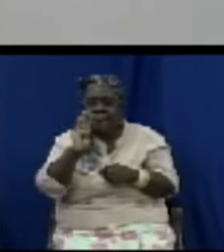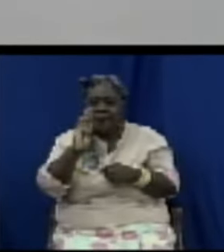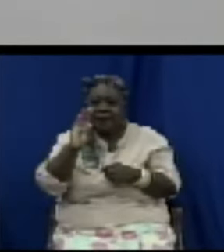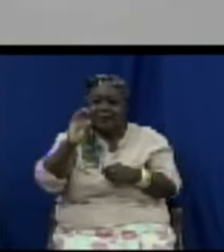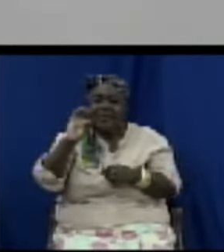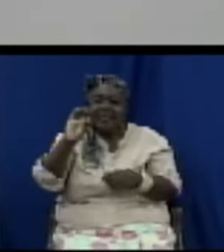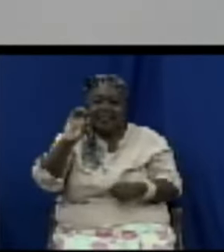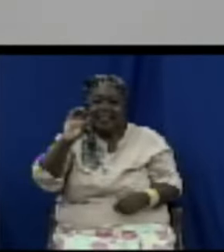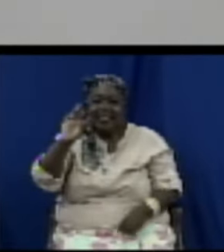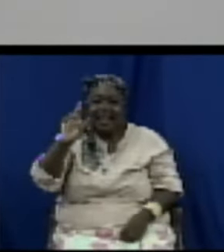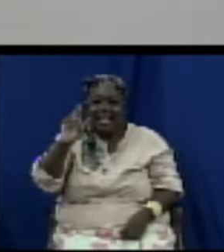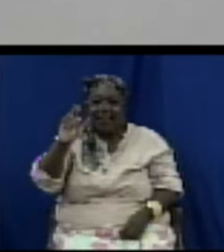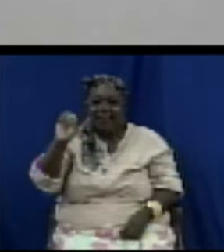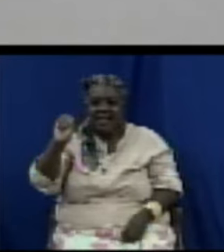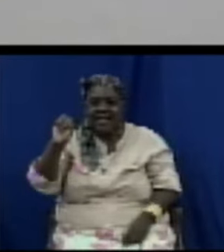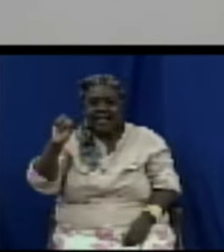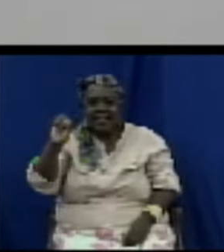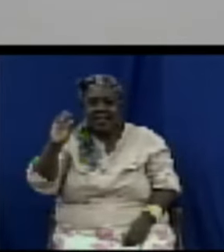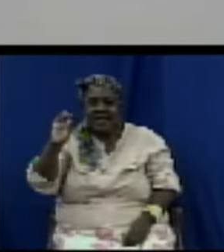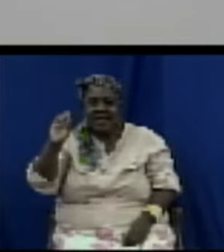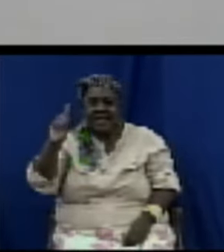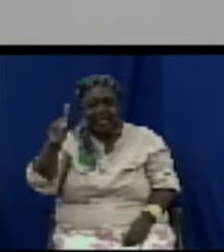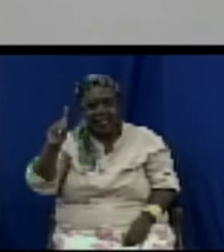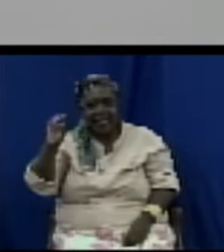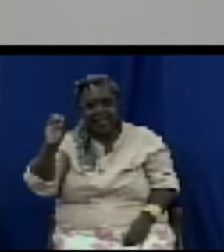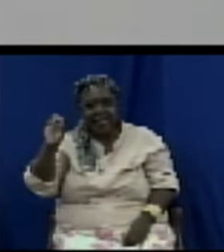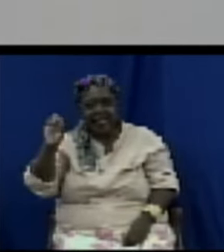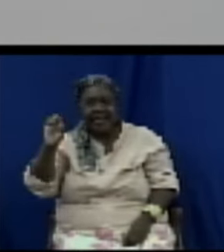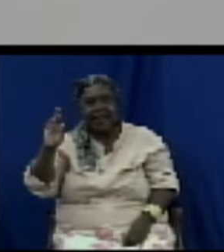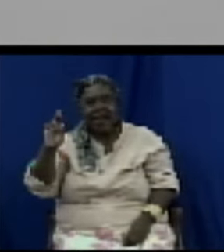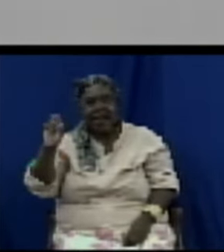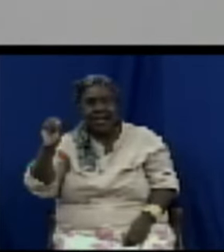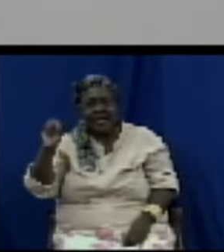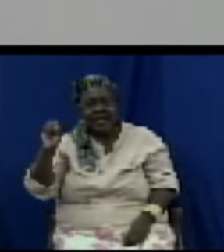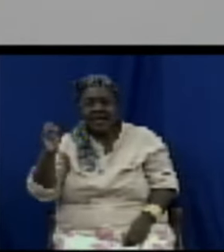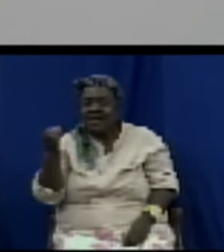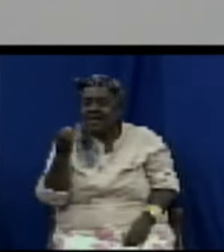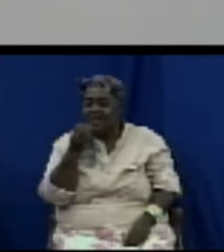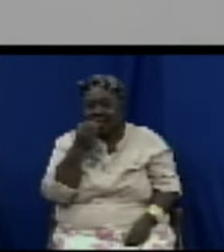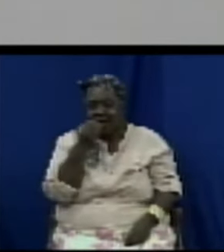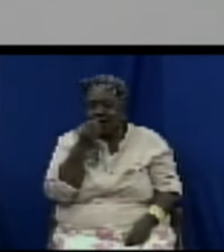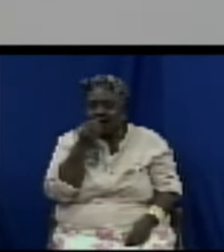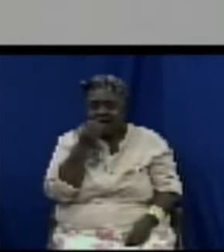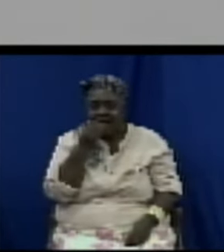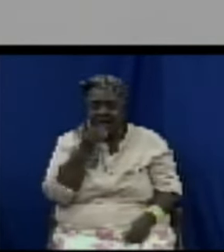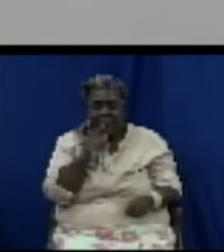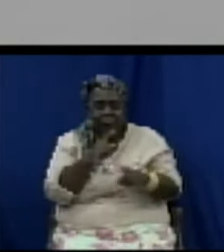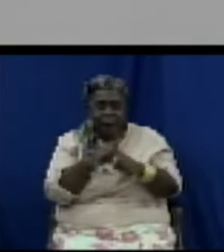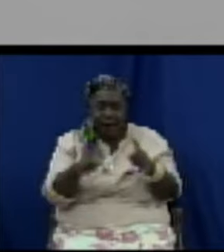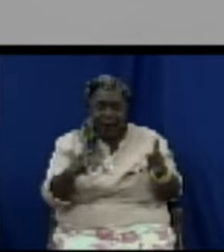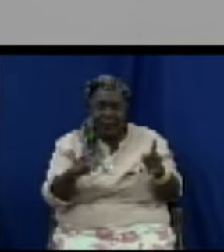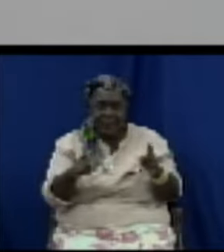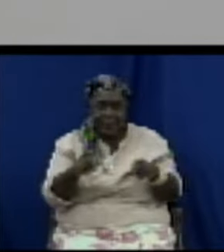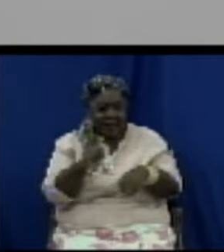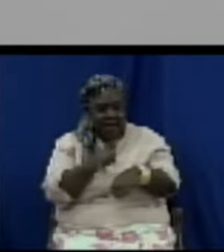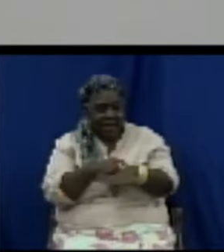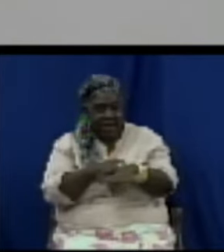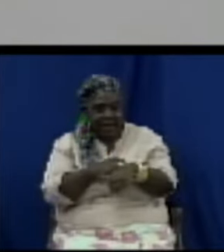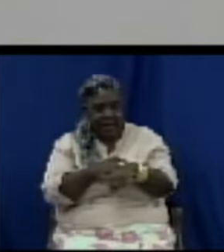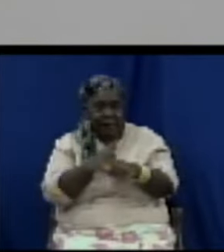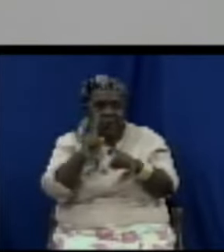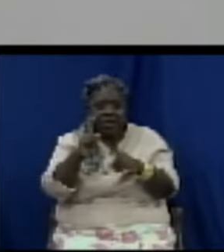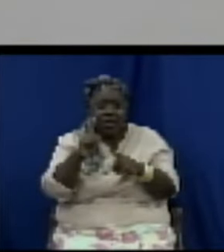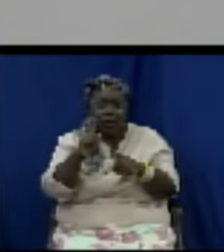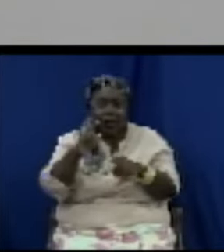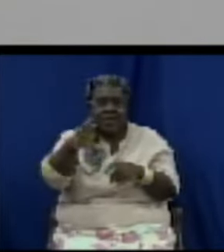but Madam Speaker the worst the worst experience I've ever had in my life is you go in and you